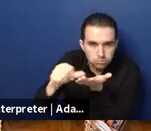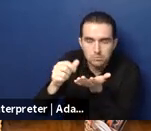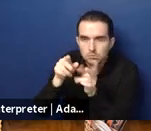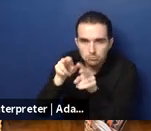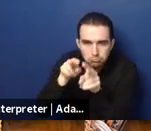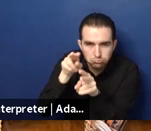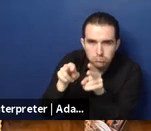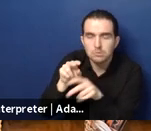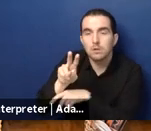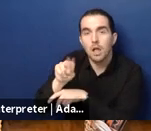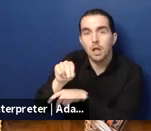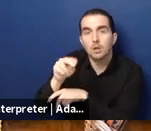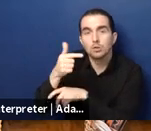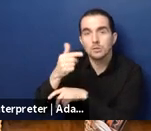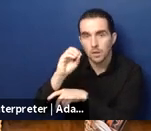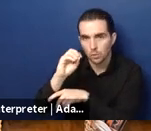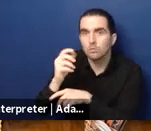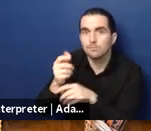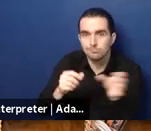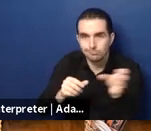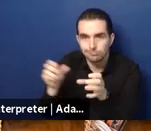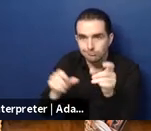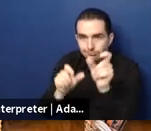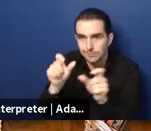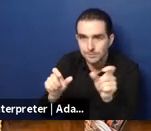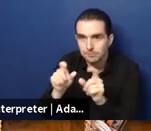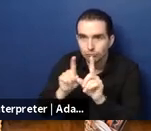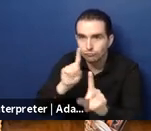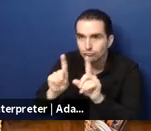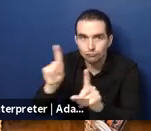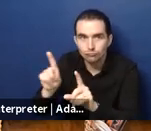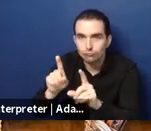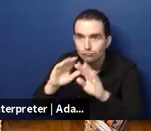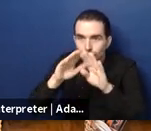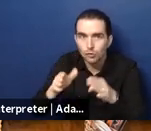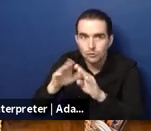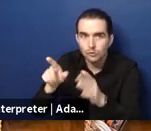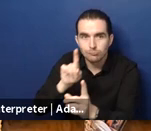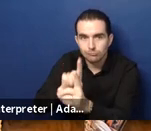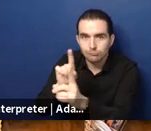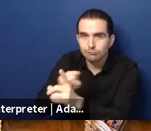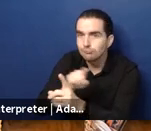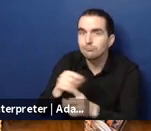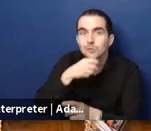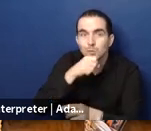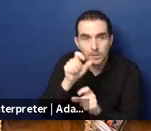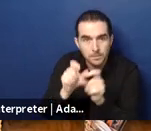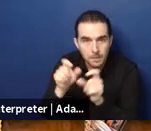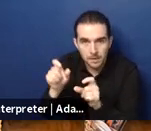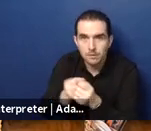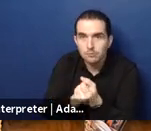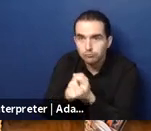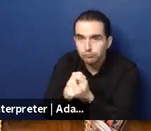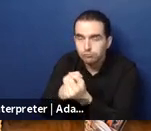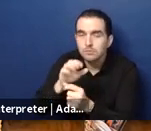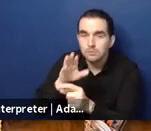it was quite successful it's been taken on by the on the government so it has been a um a successful pilot the coverage is still not